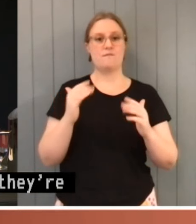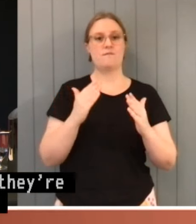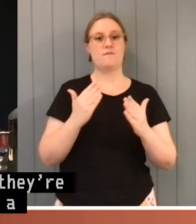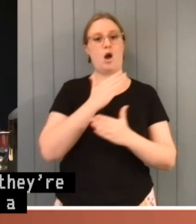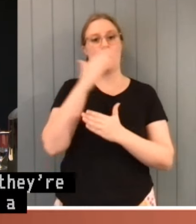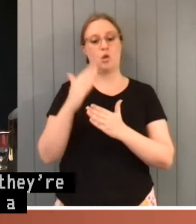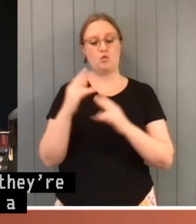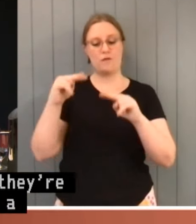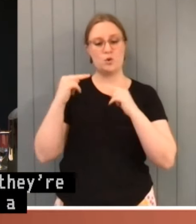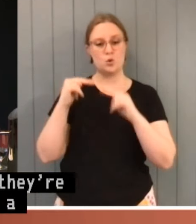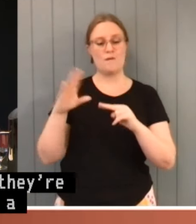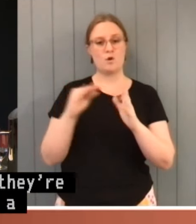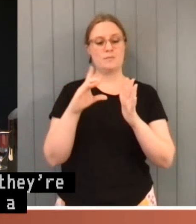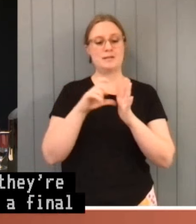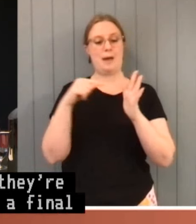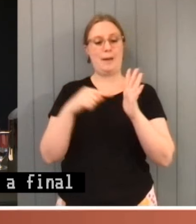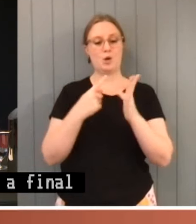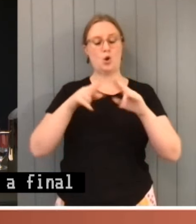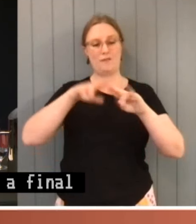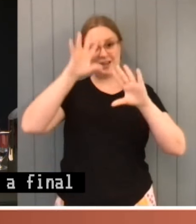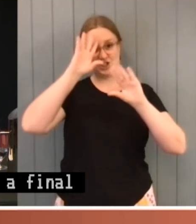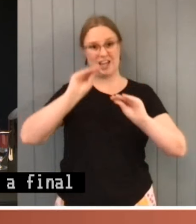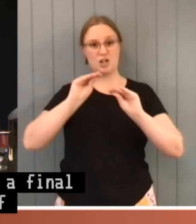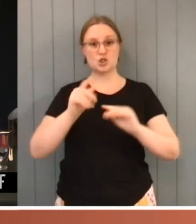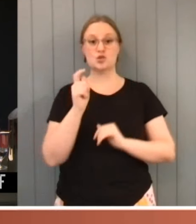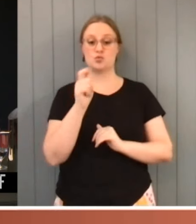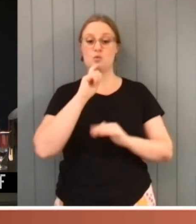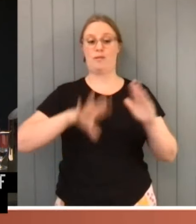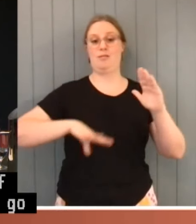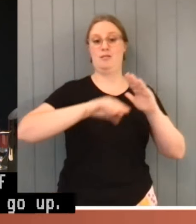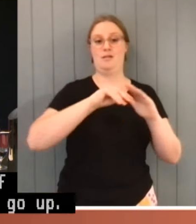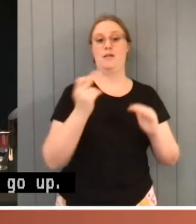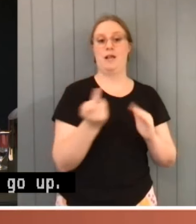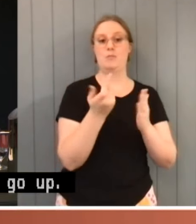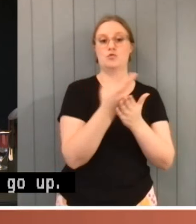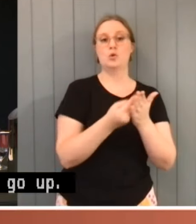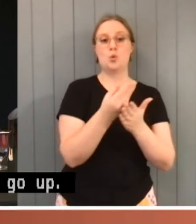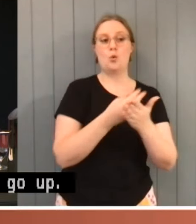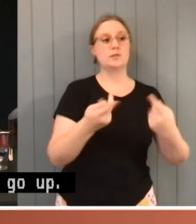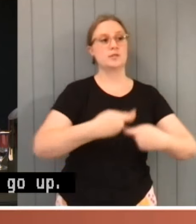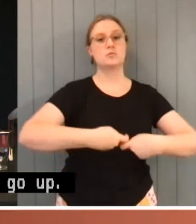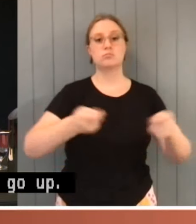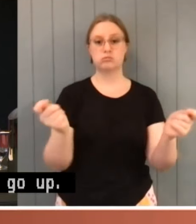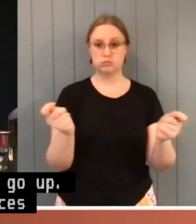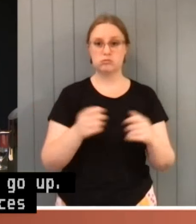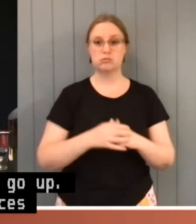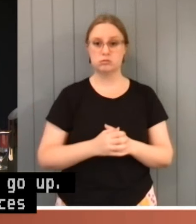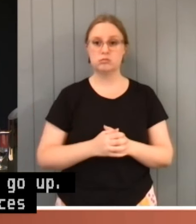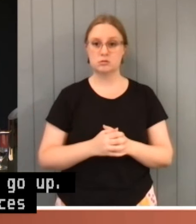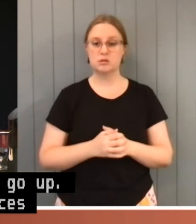They're shortly to go up. But just having the resources available, of course, which are usable by teachers,